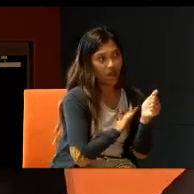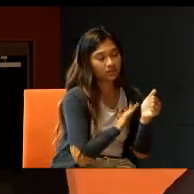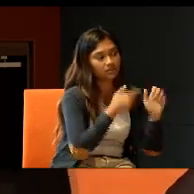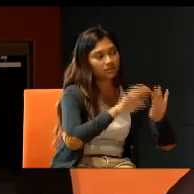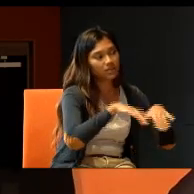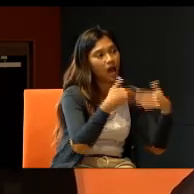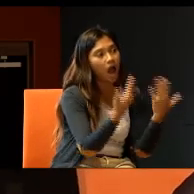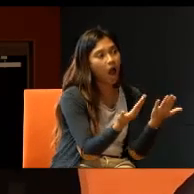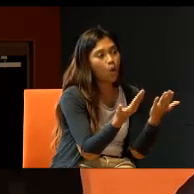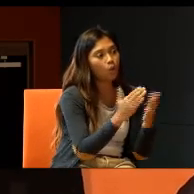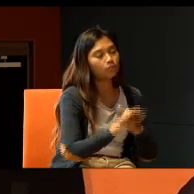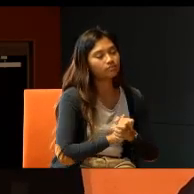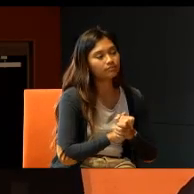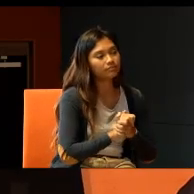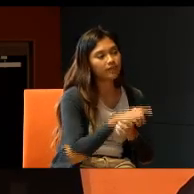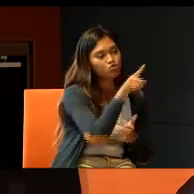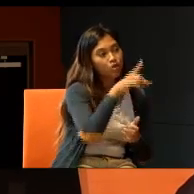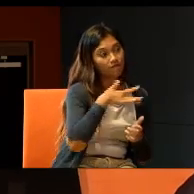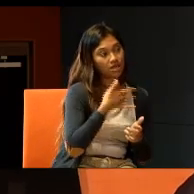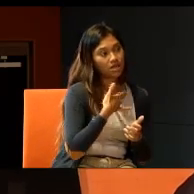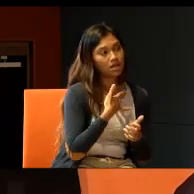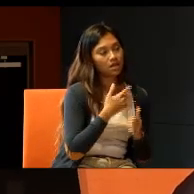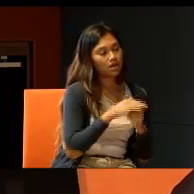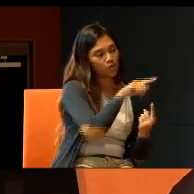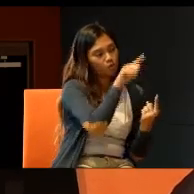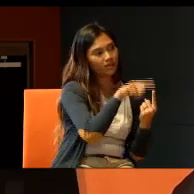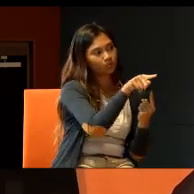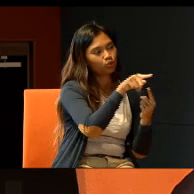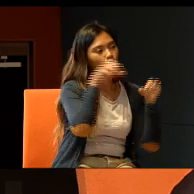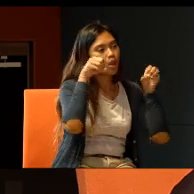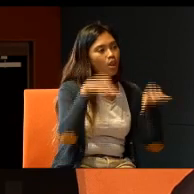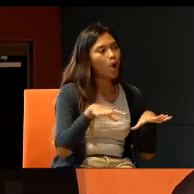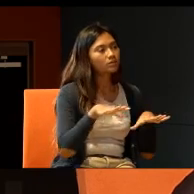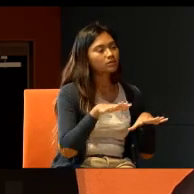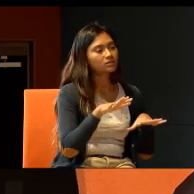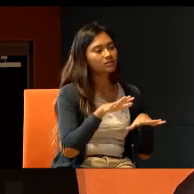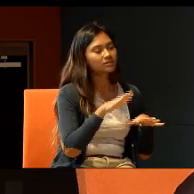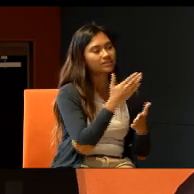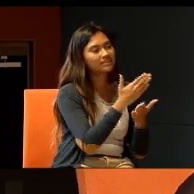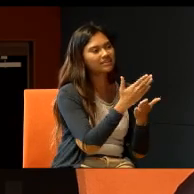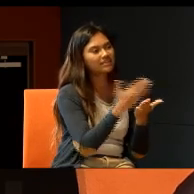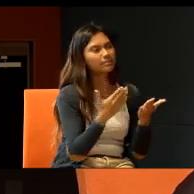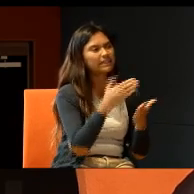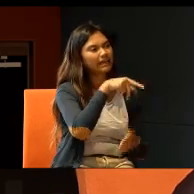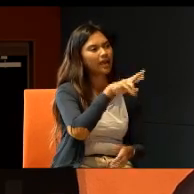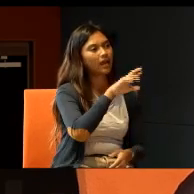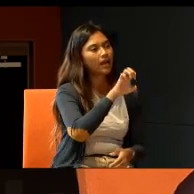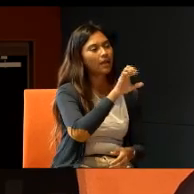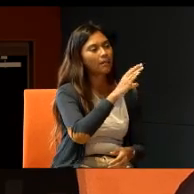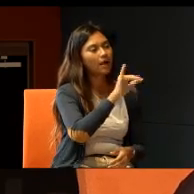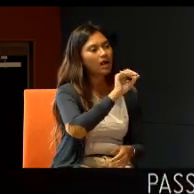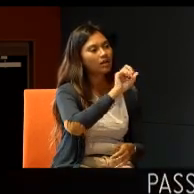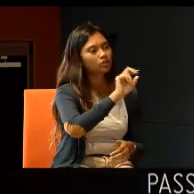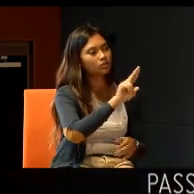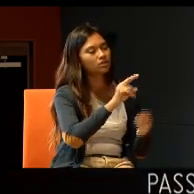how, you felt, when you lost, something as precious, as